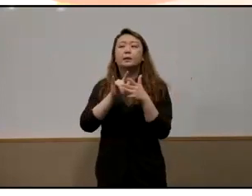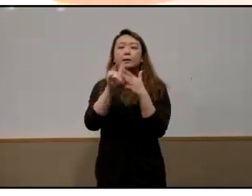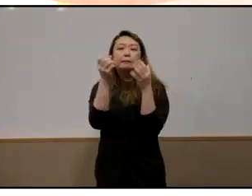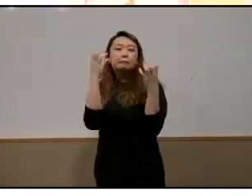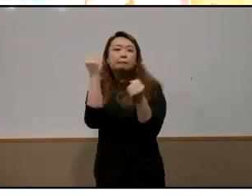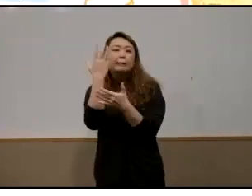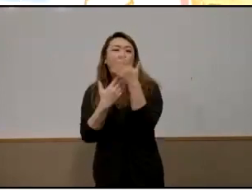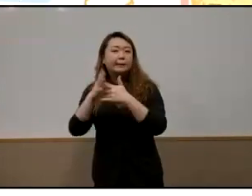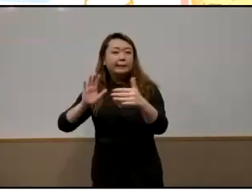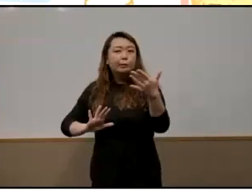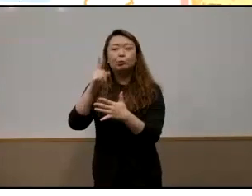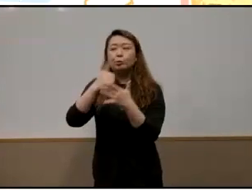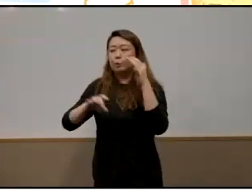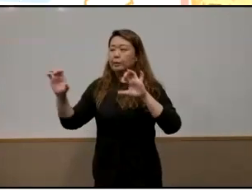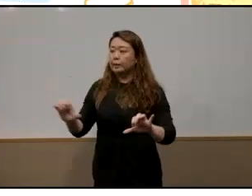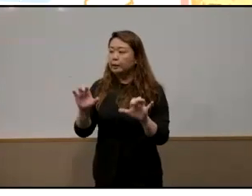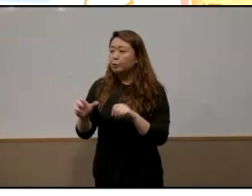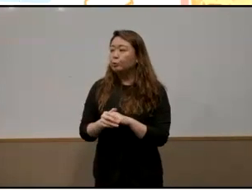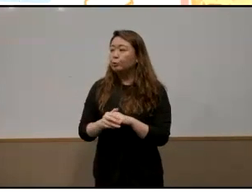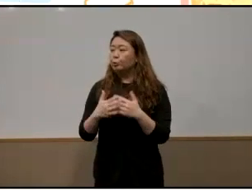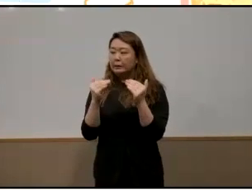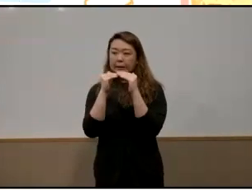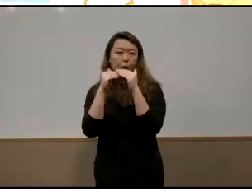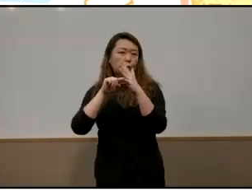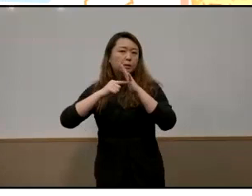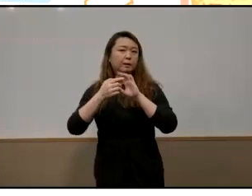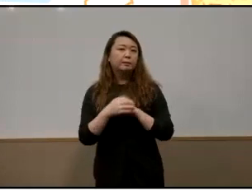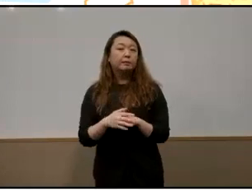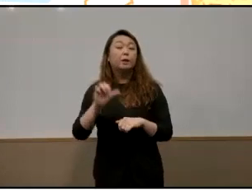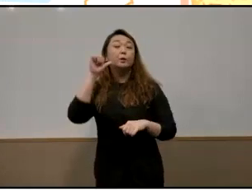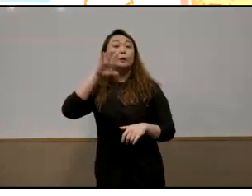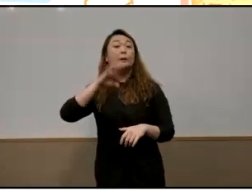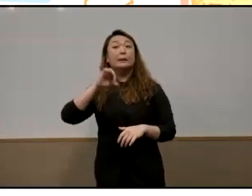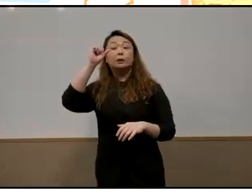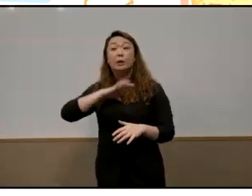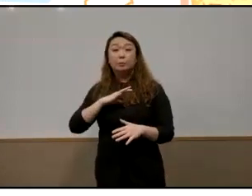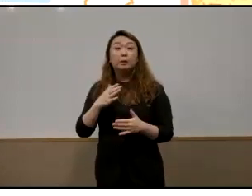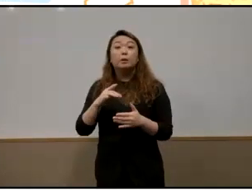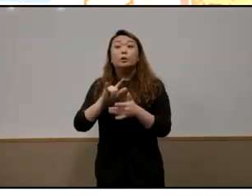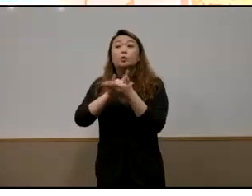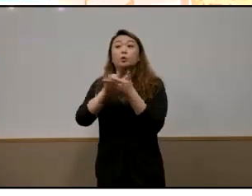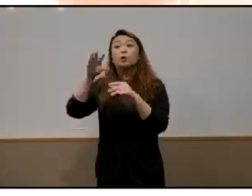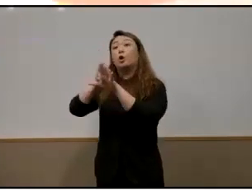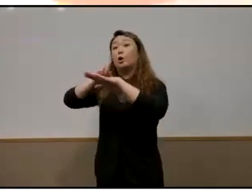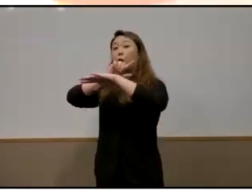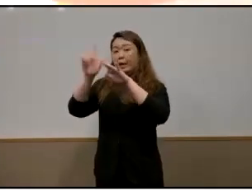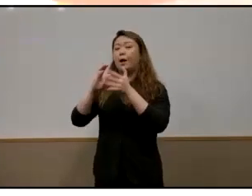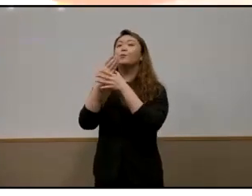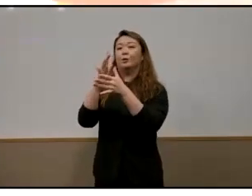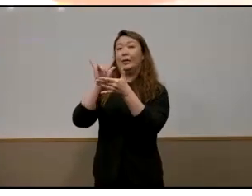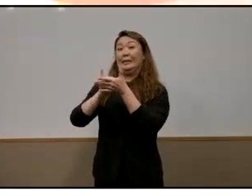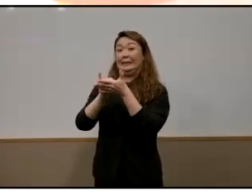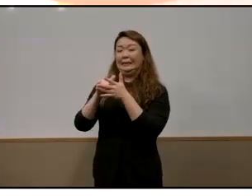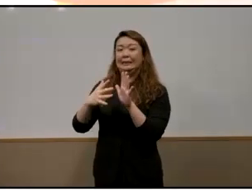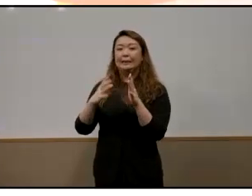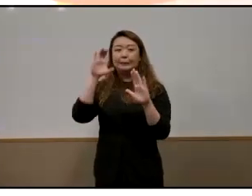approach what could we have done differently an equal start so ladies and gentlemen for all those of you are joining us online we will be sharing this graphic recording with